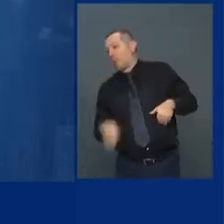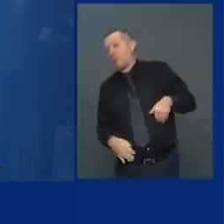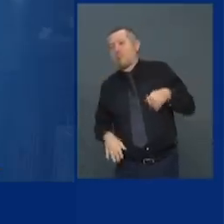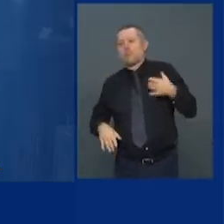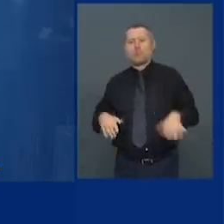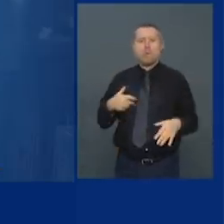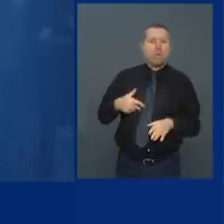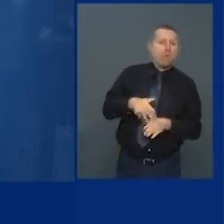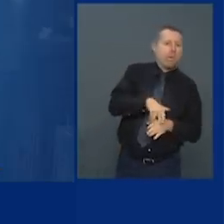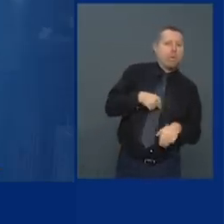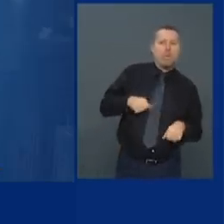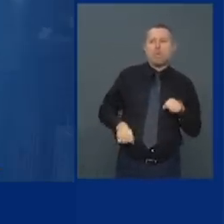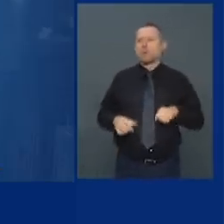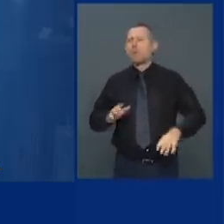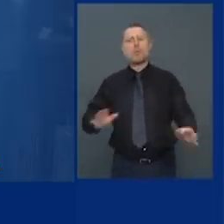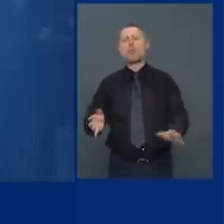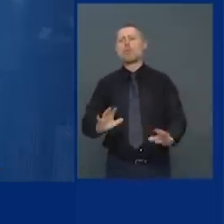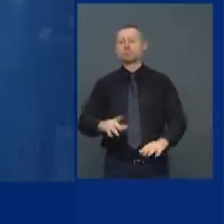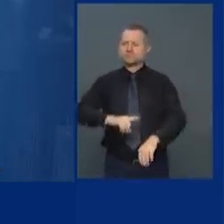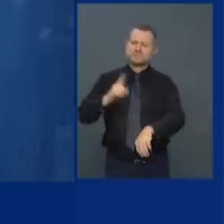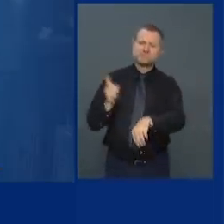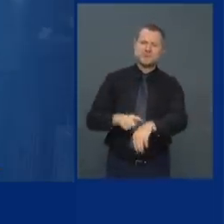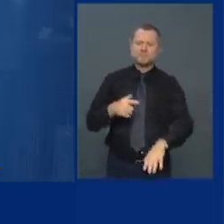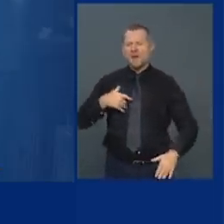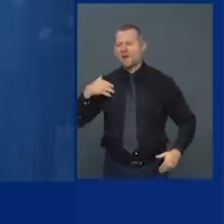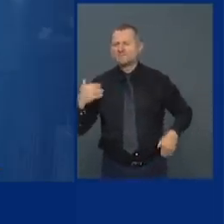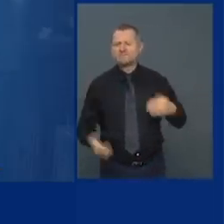It is a time for action. COVID is real.